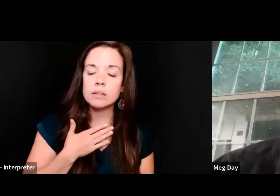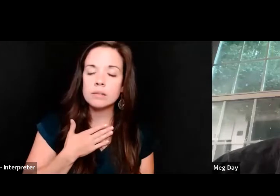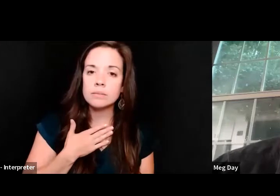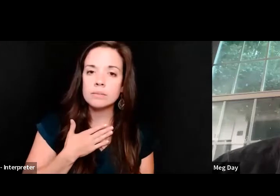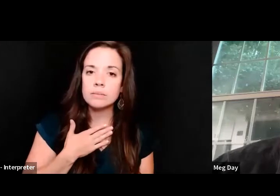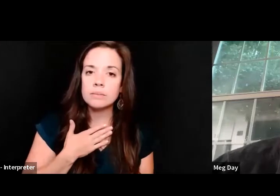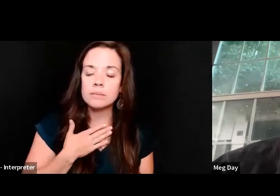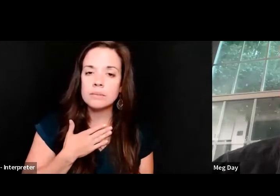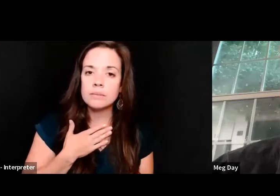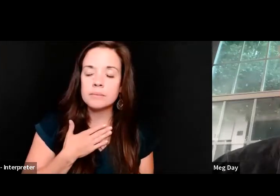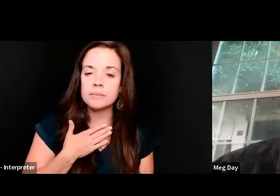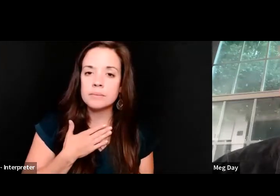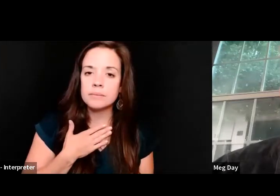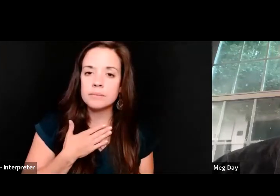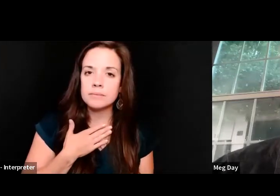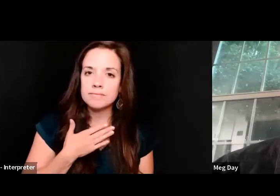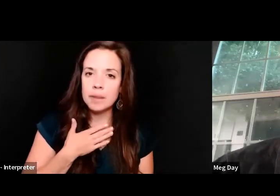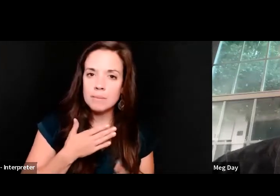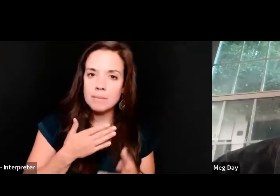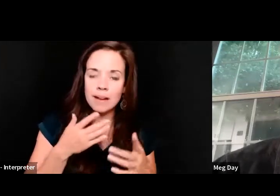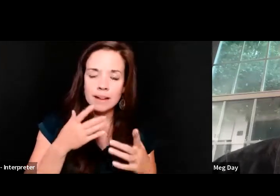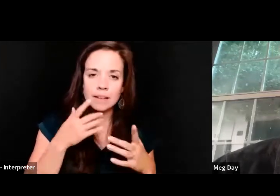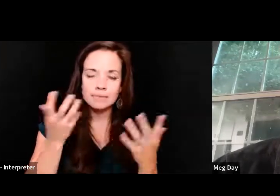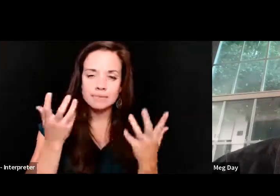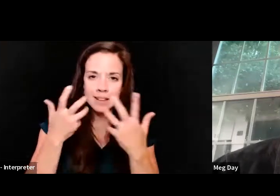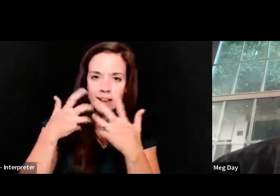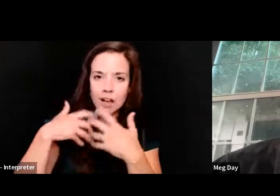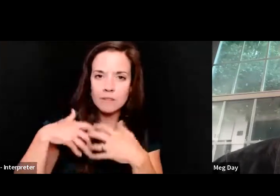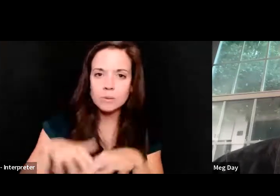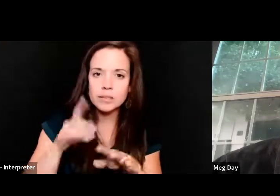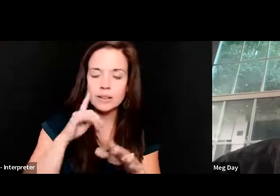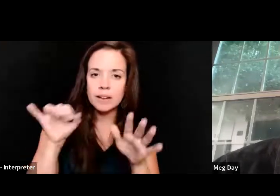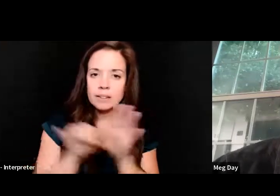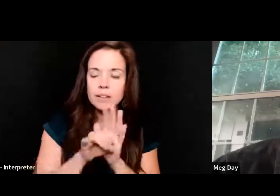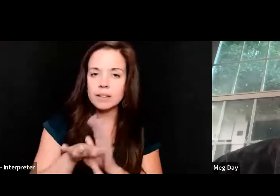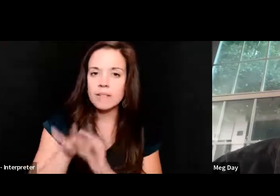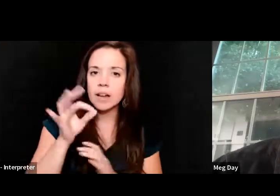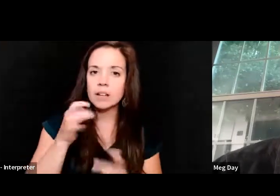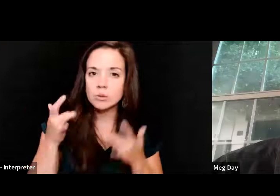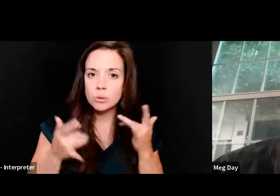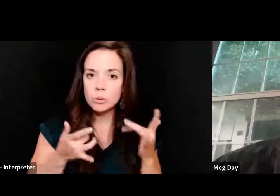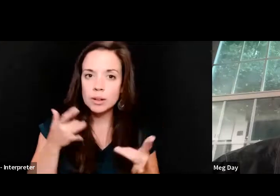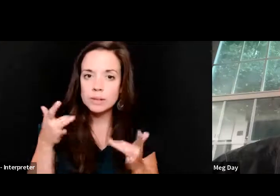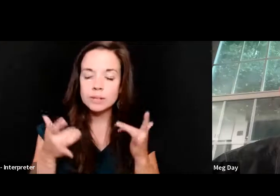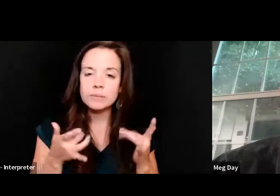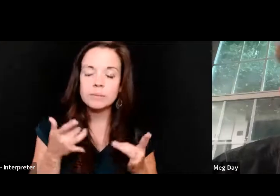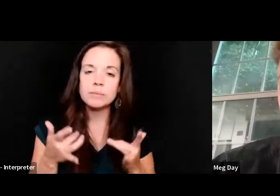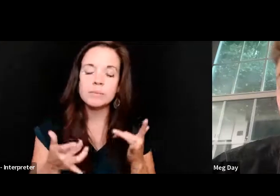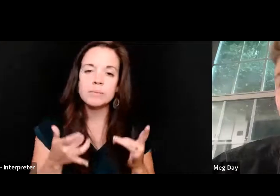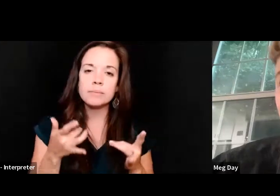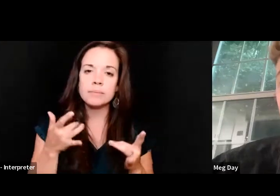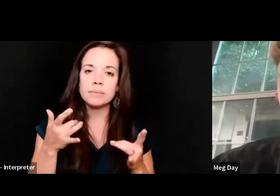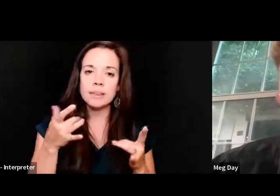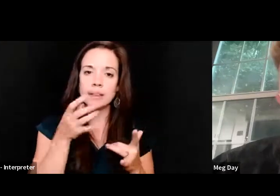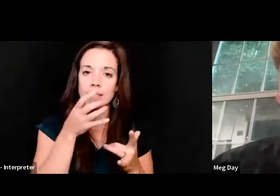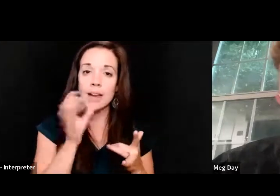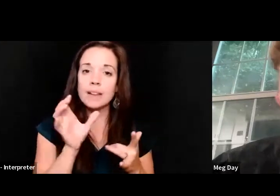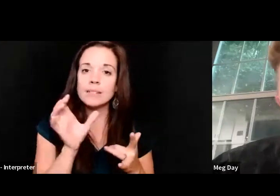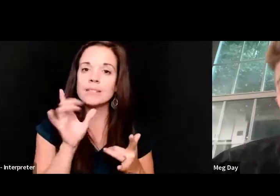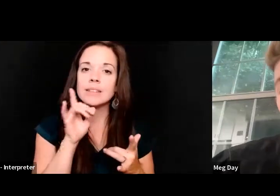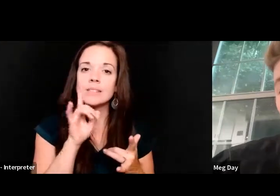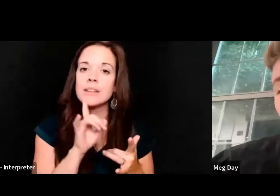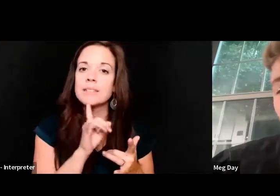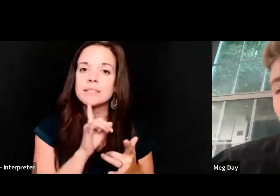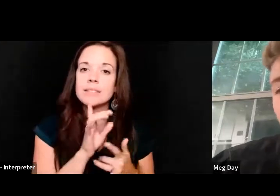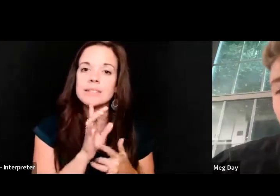confluence of identities and to find joy in the hotness of deafness.